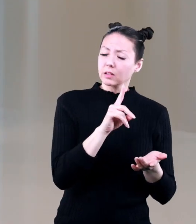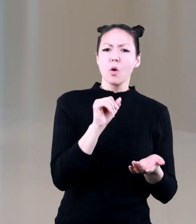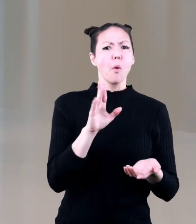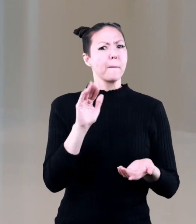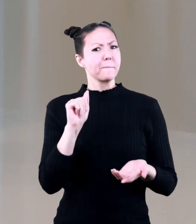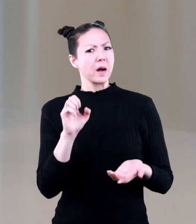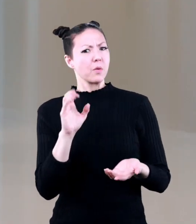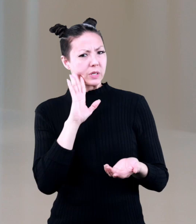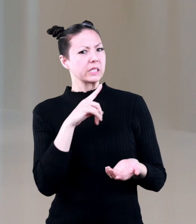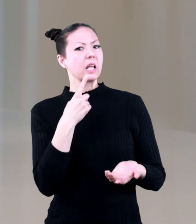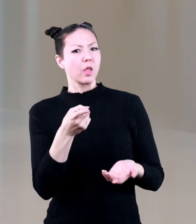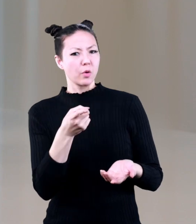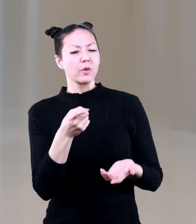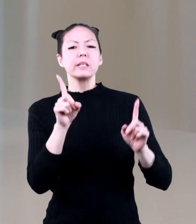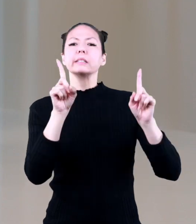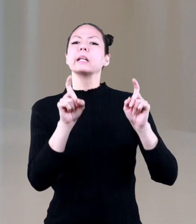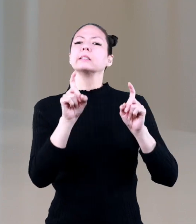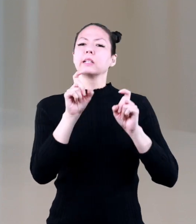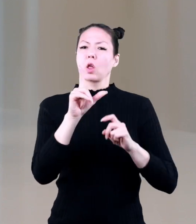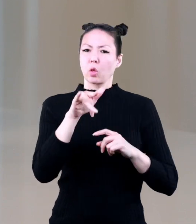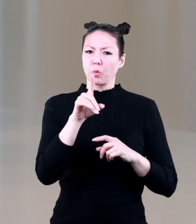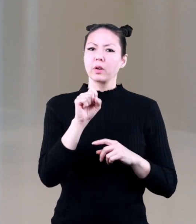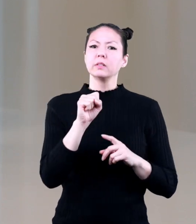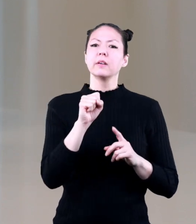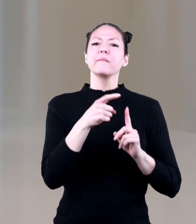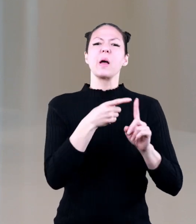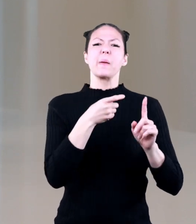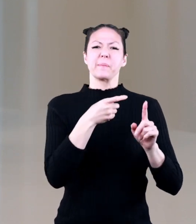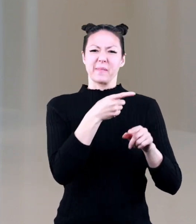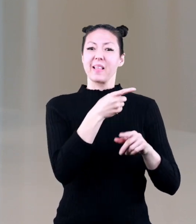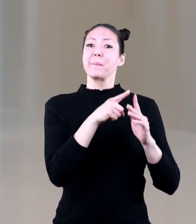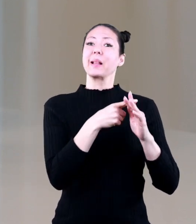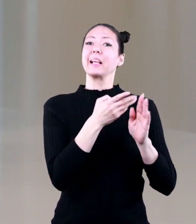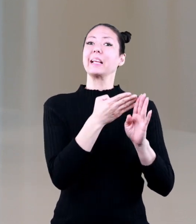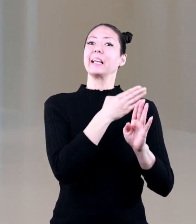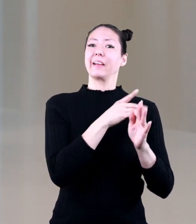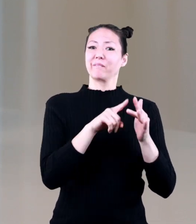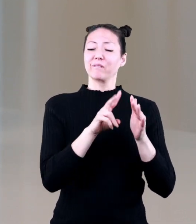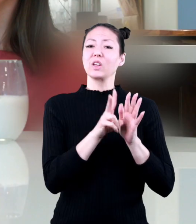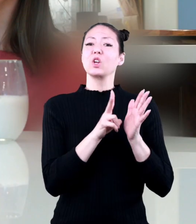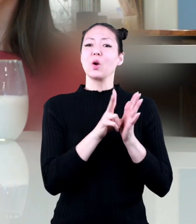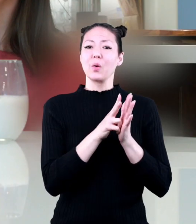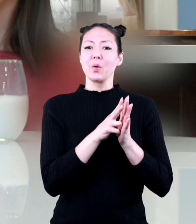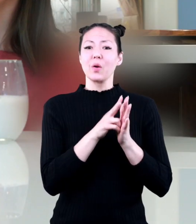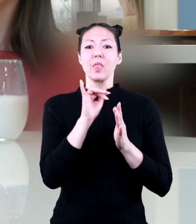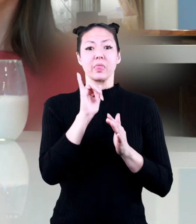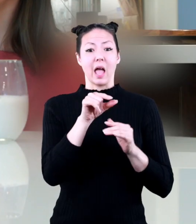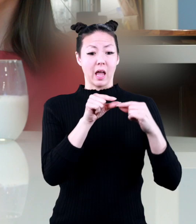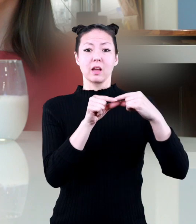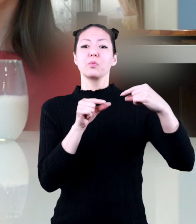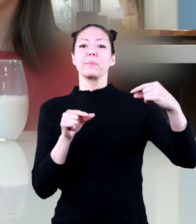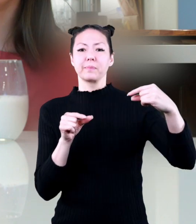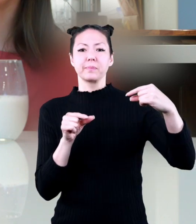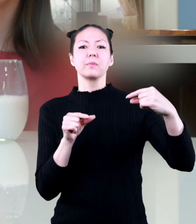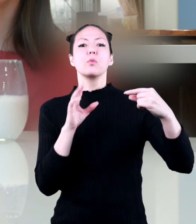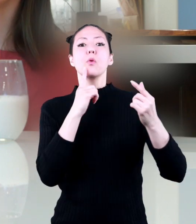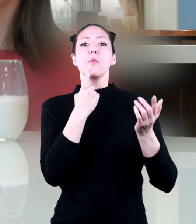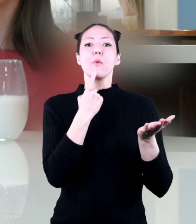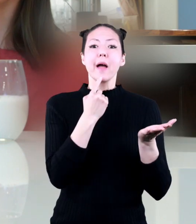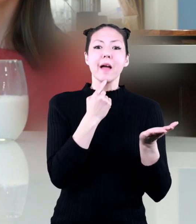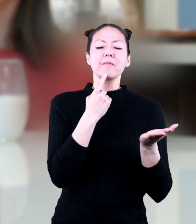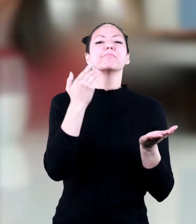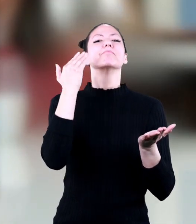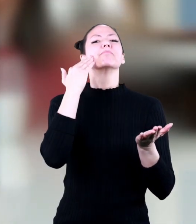acid or base let's test our liquids from the beginning of the video the litmus strip is turned red